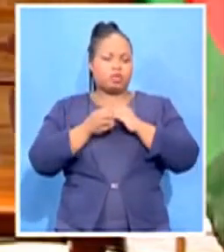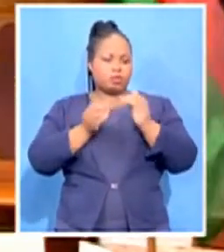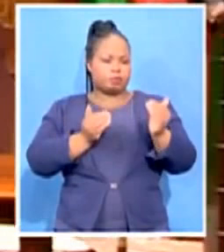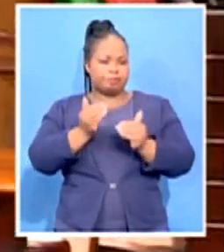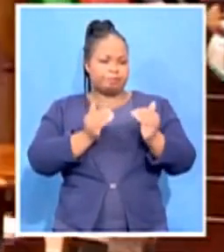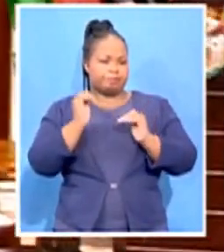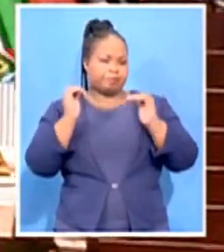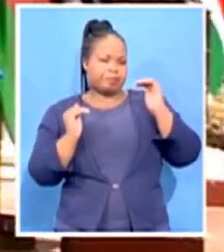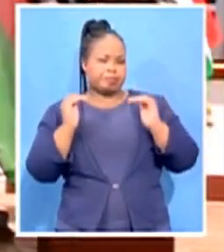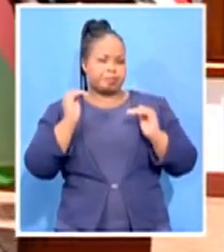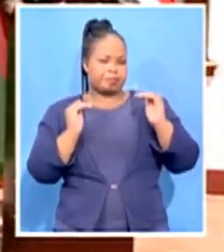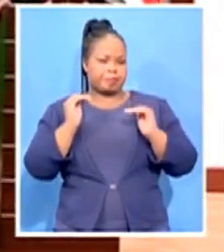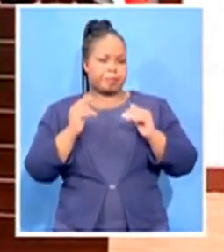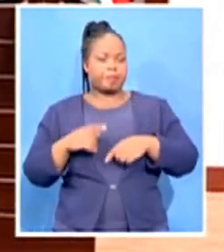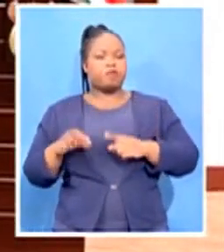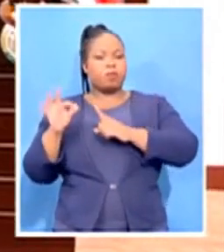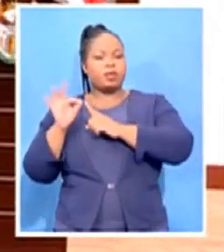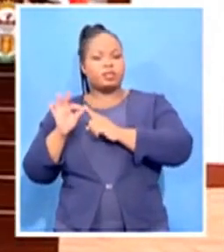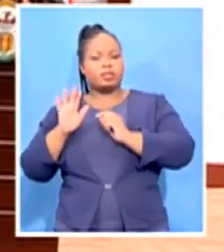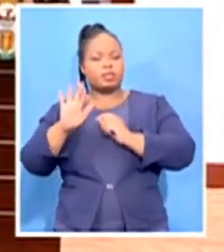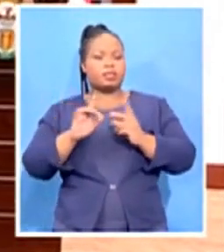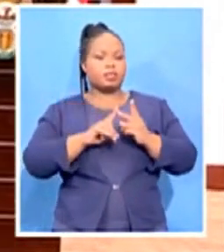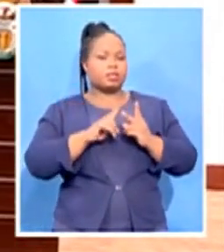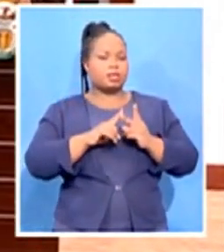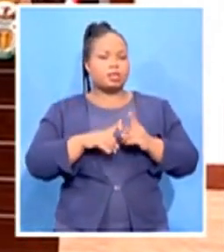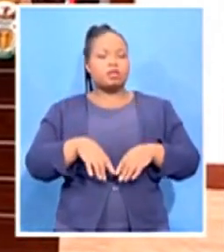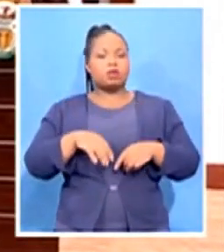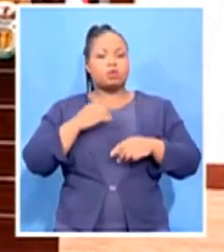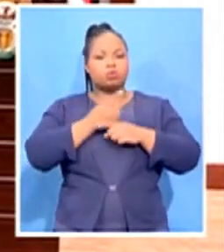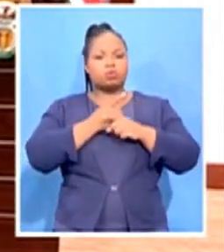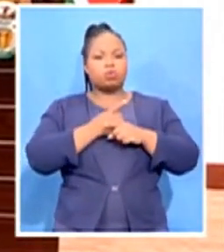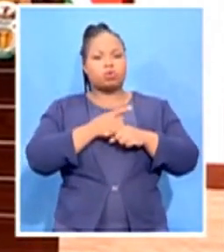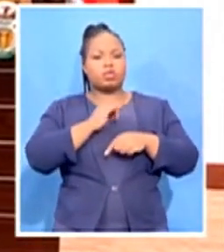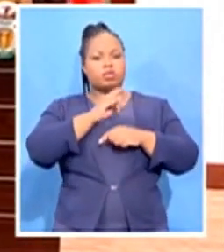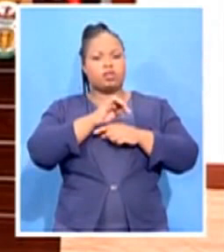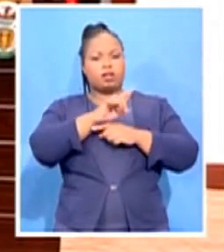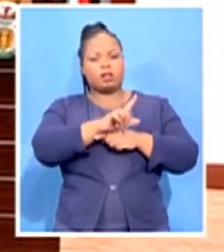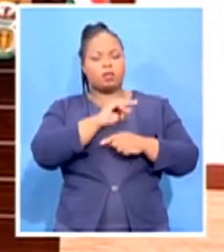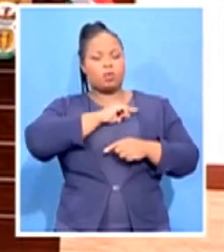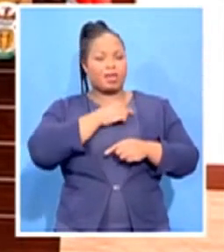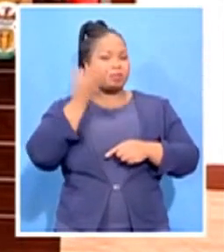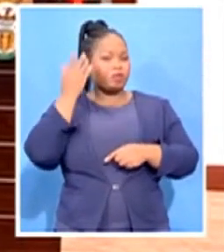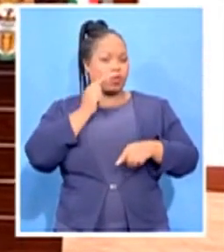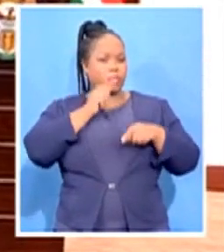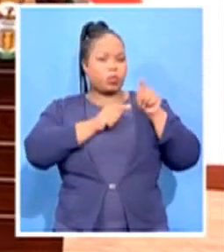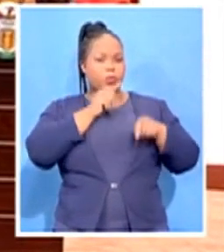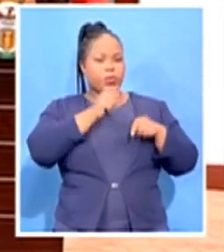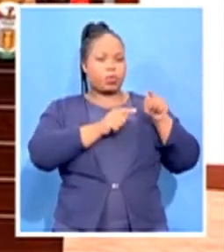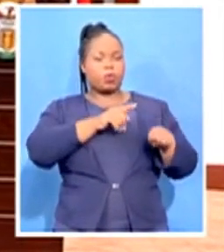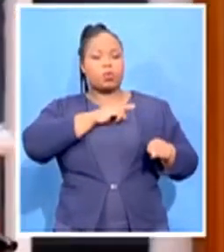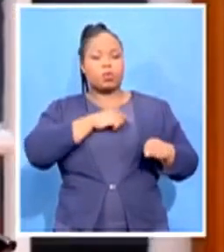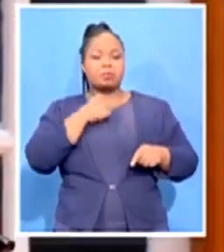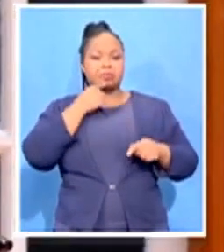and Israel. After it was criticized for taking a decision to open an embassy in